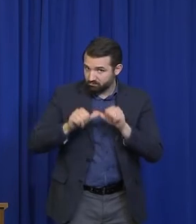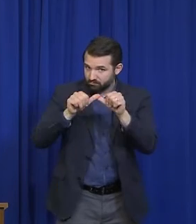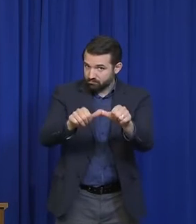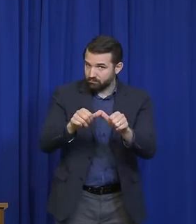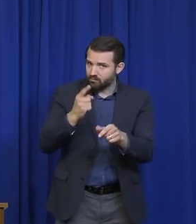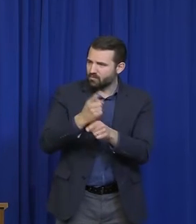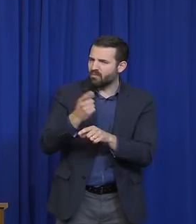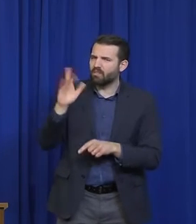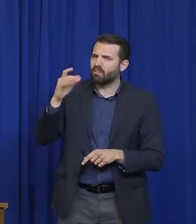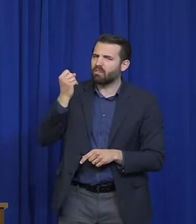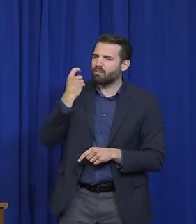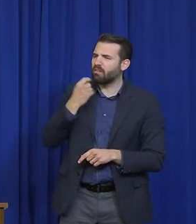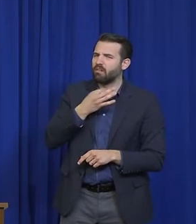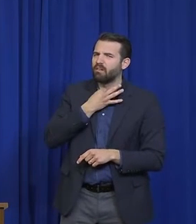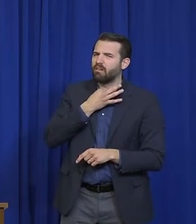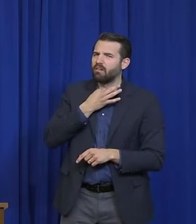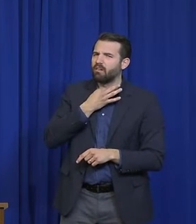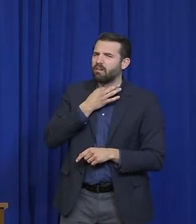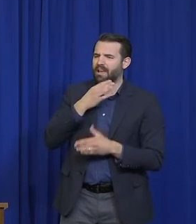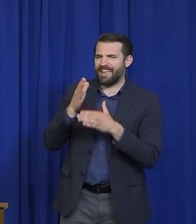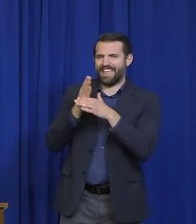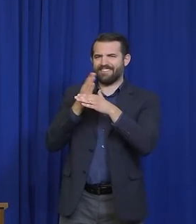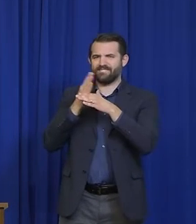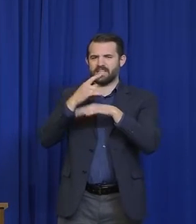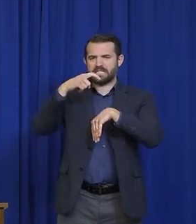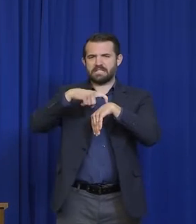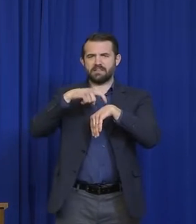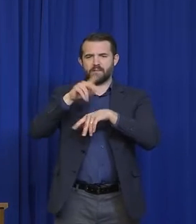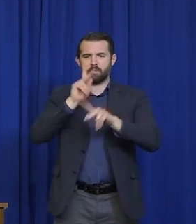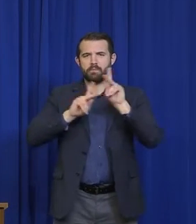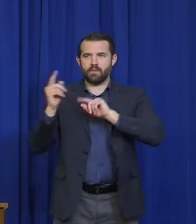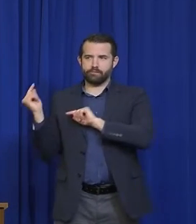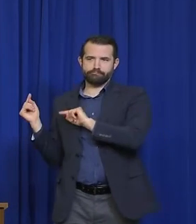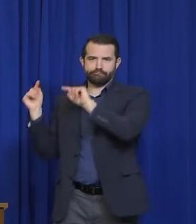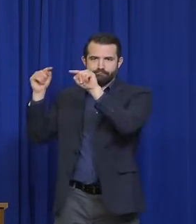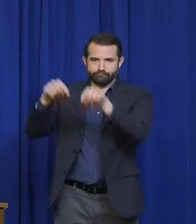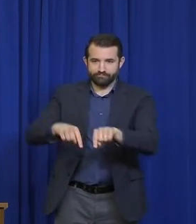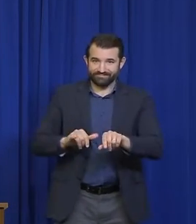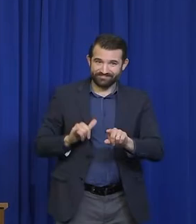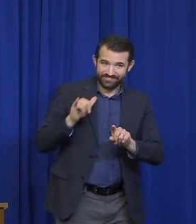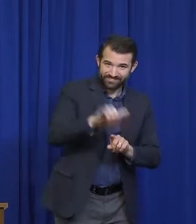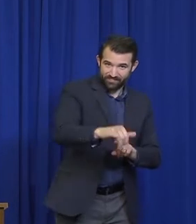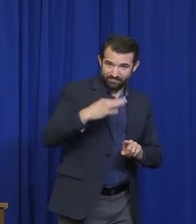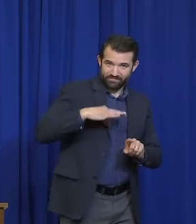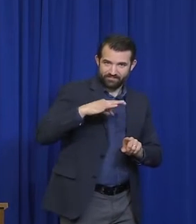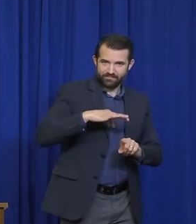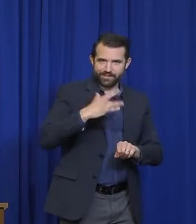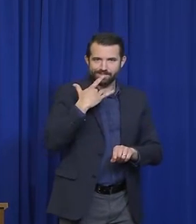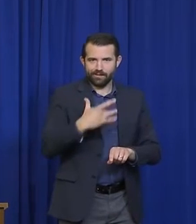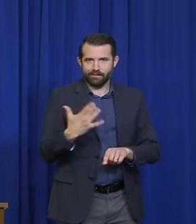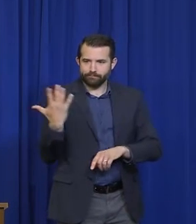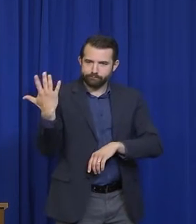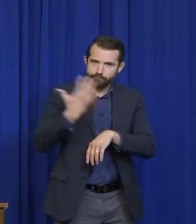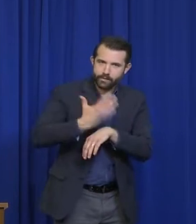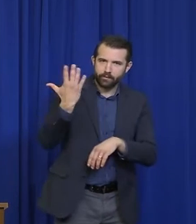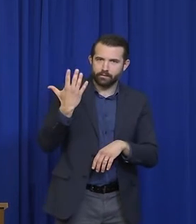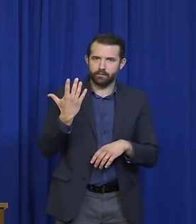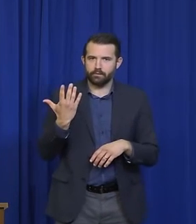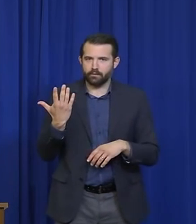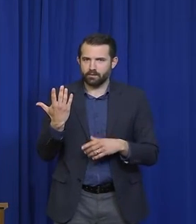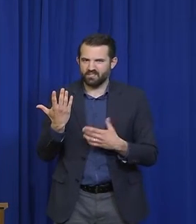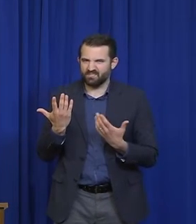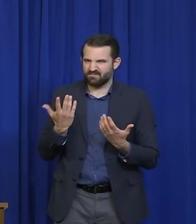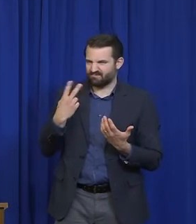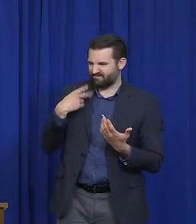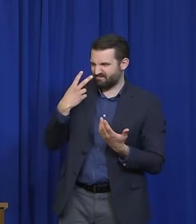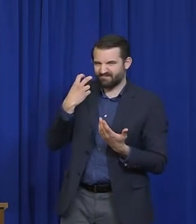stay on Manchester Island, for example, is, you know, between three and five days, and it seems relatively unlikely that you're going to have out-of-state